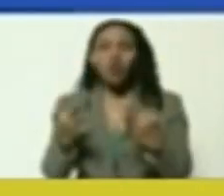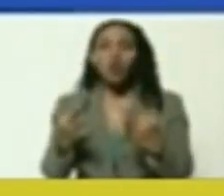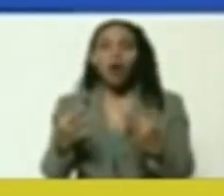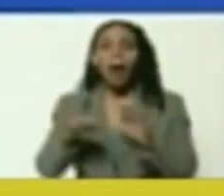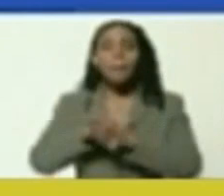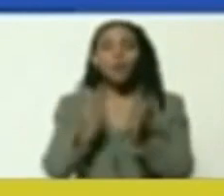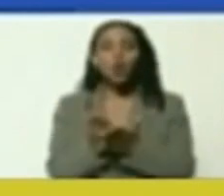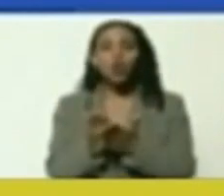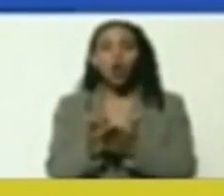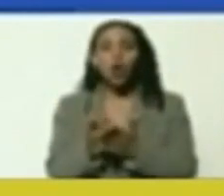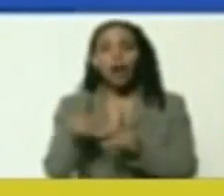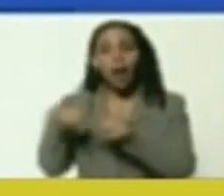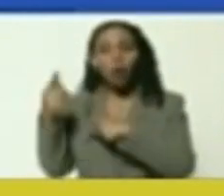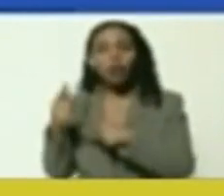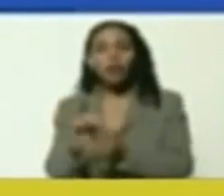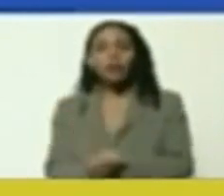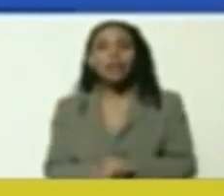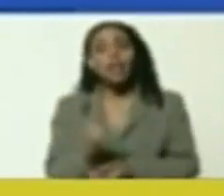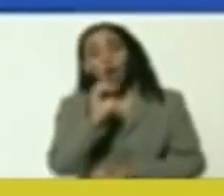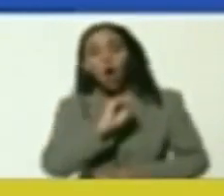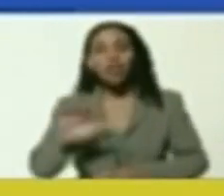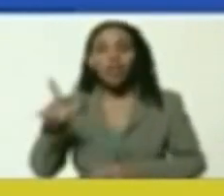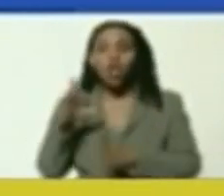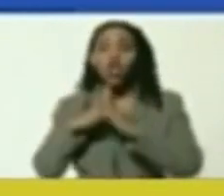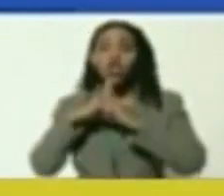powerful, vaccine in the world, spoke with V. in the in the world, as, as,